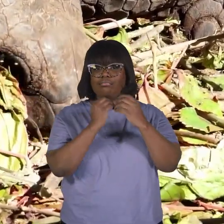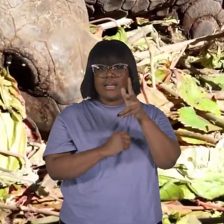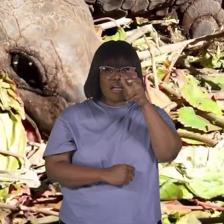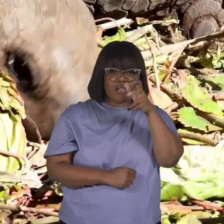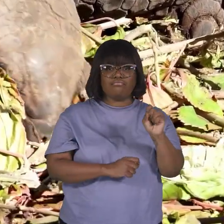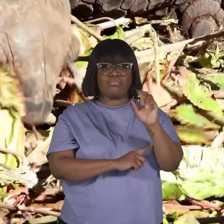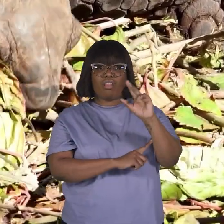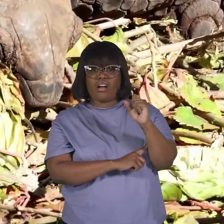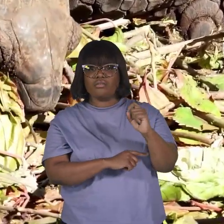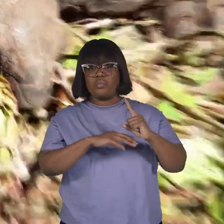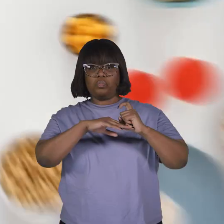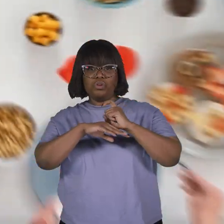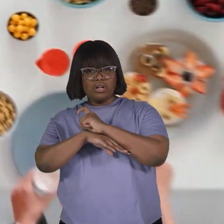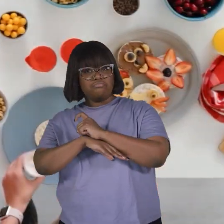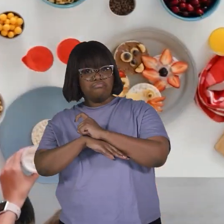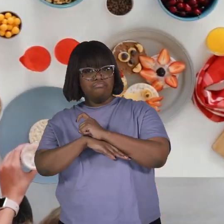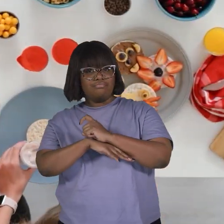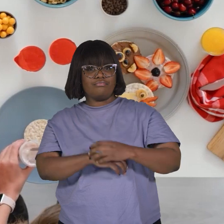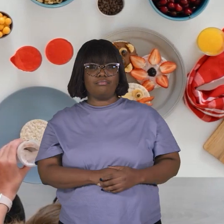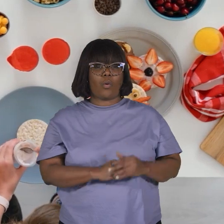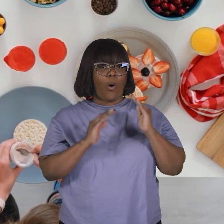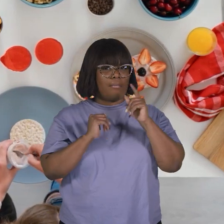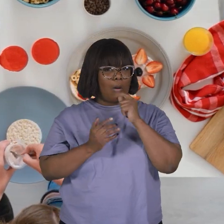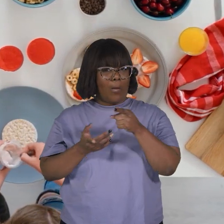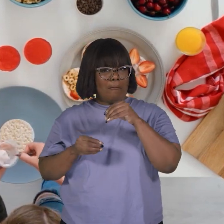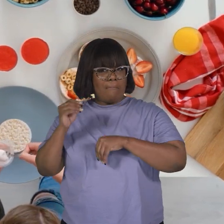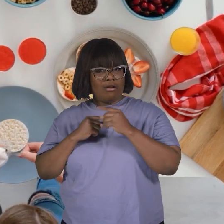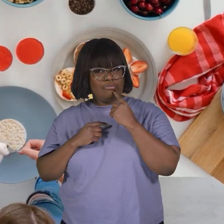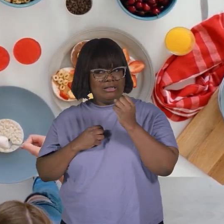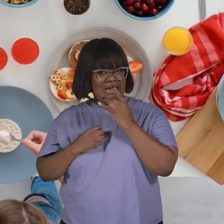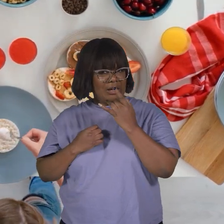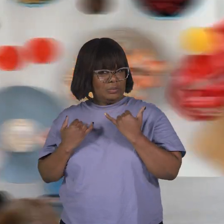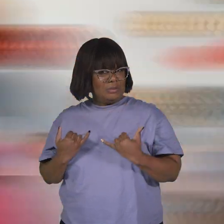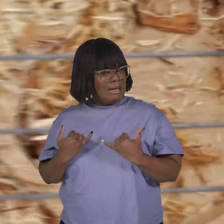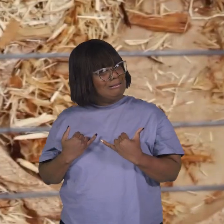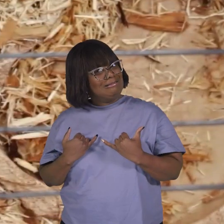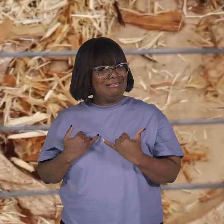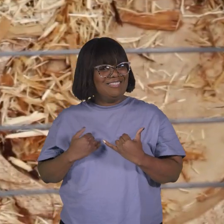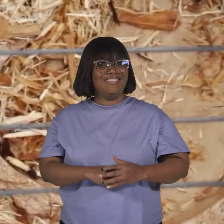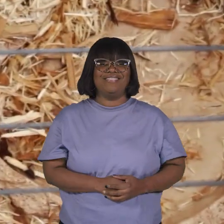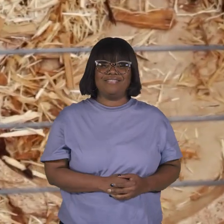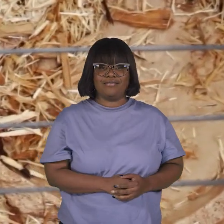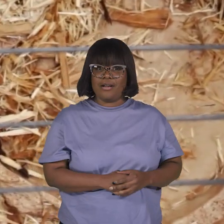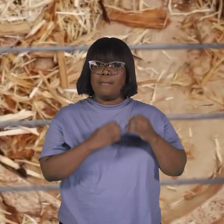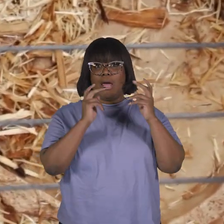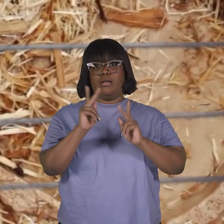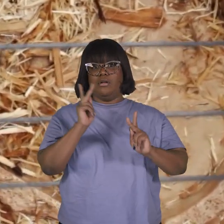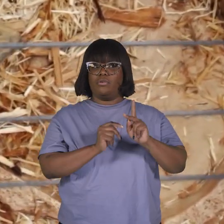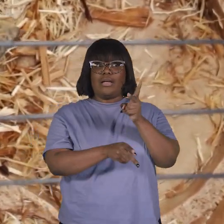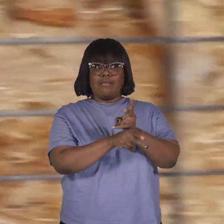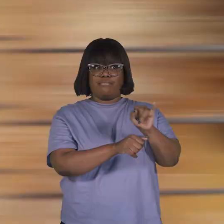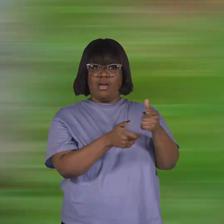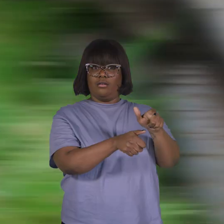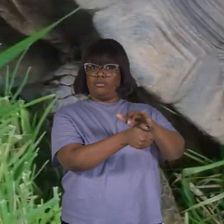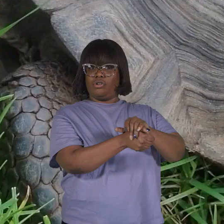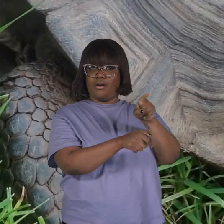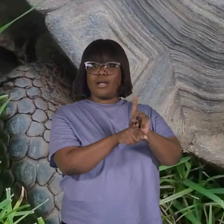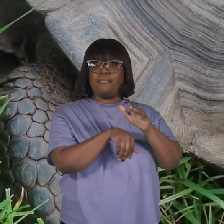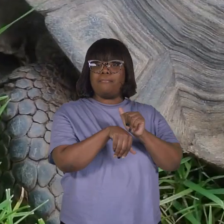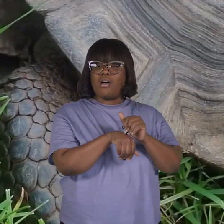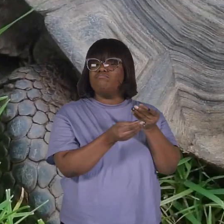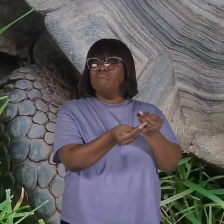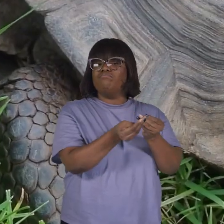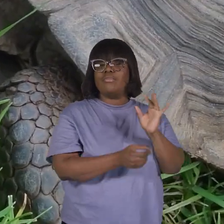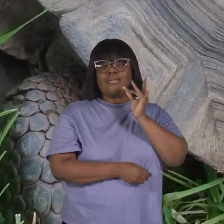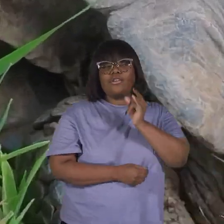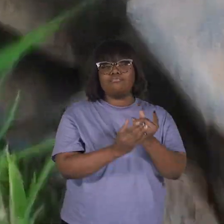slugs, and worms as well. Let's hope that's not what you packed for your snack today. Many people keep tortoises as pets and feed them